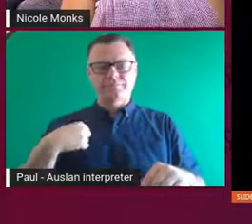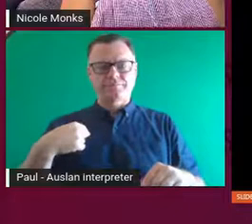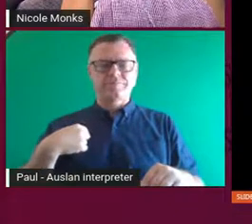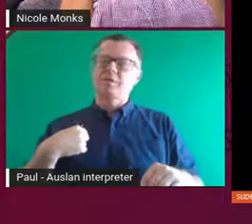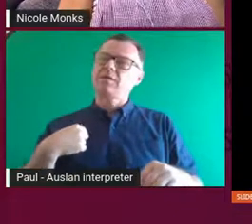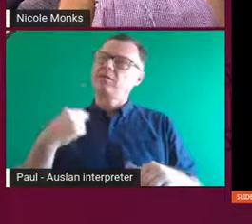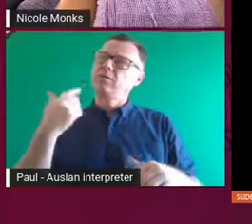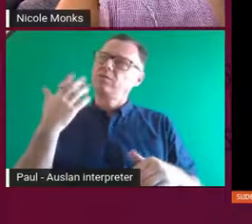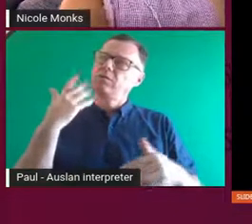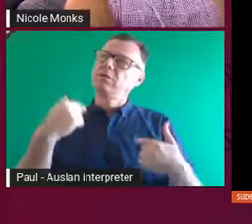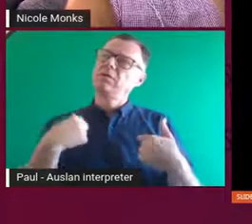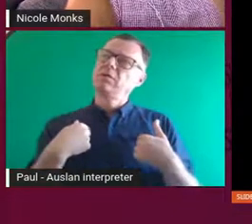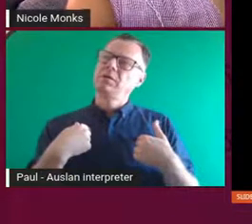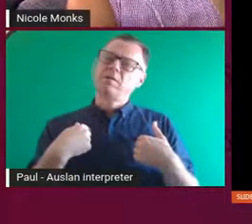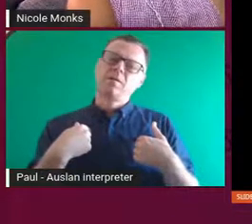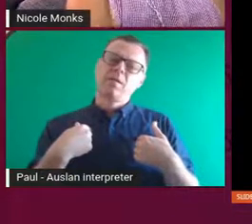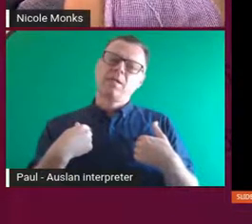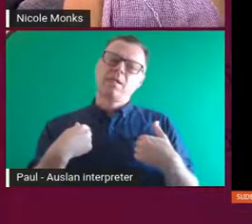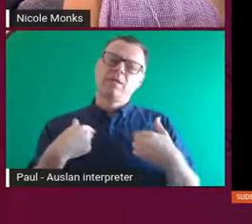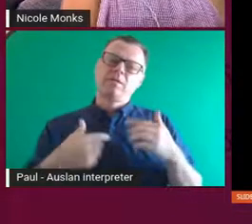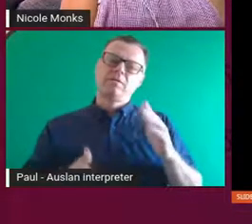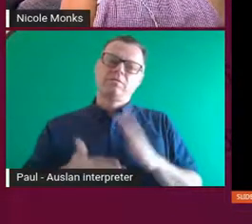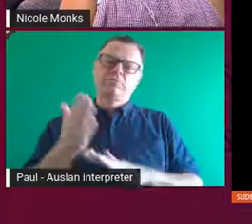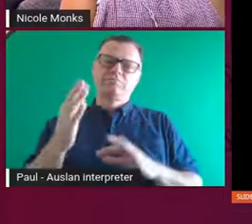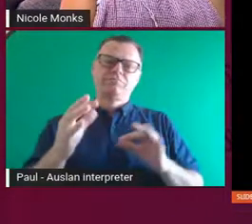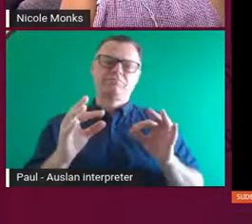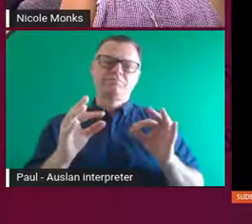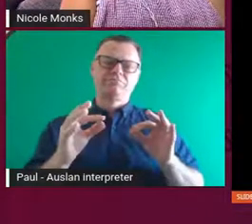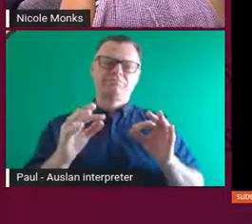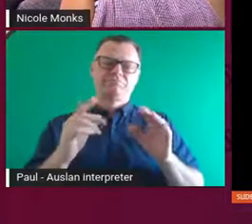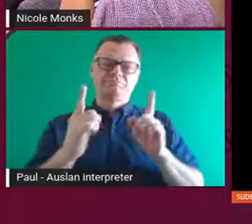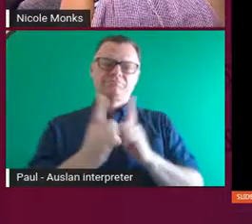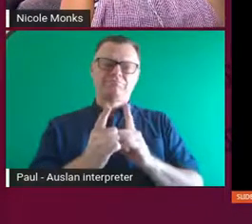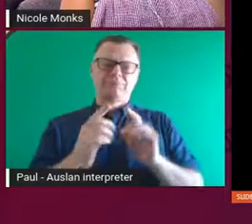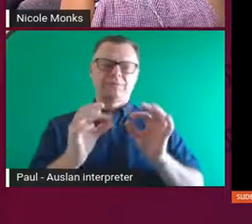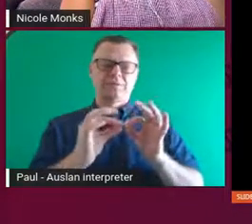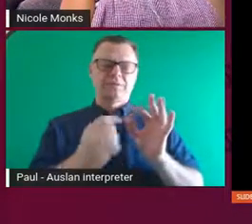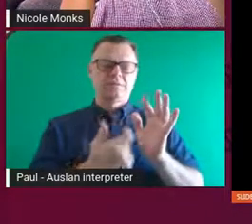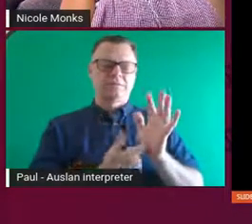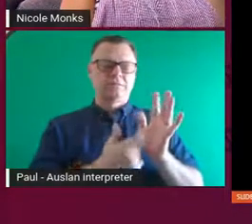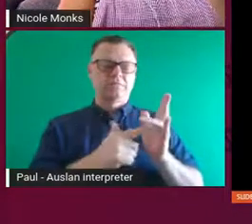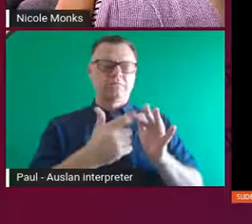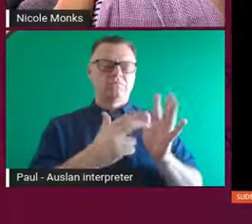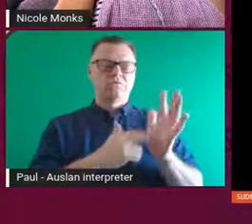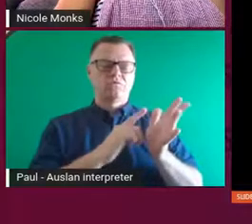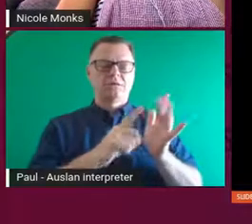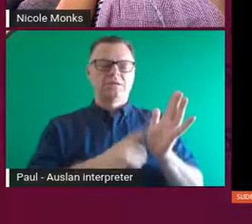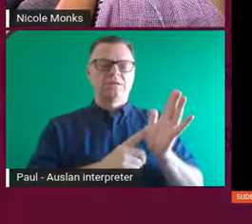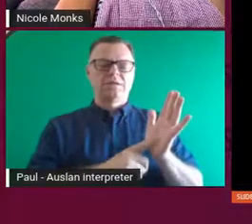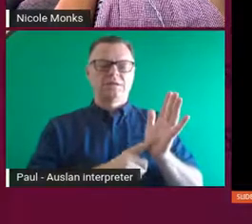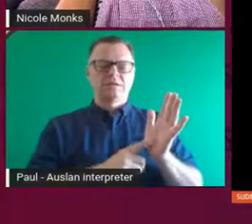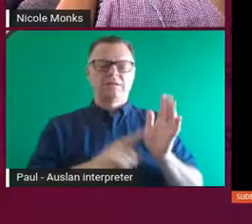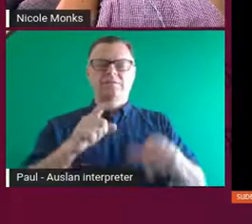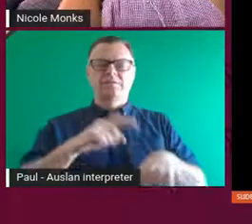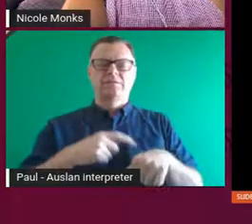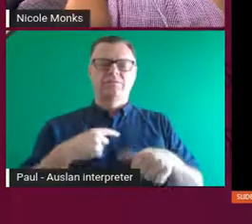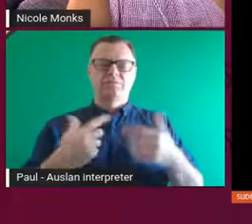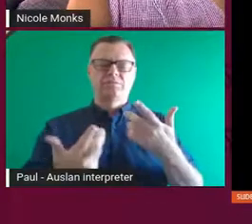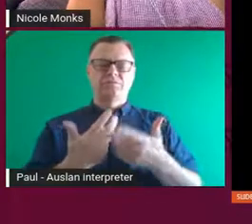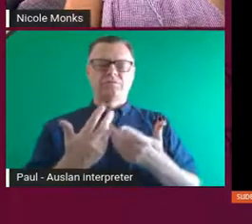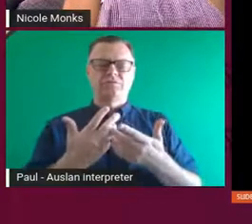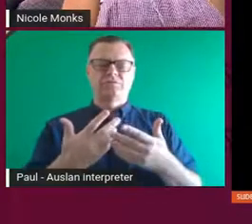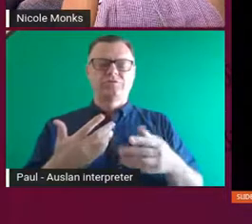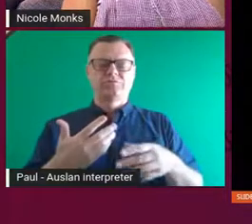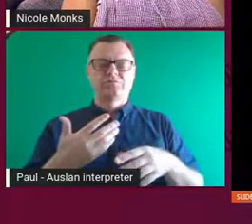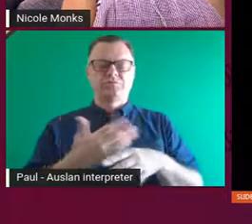in Barkindee country. So out near Broken Hill. It was part of my university residency